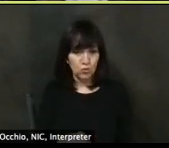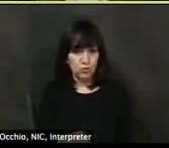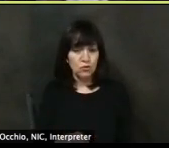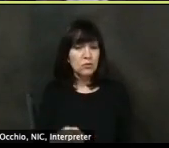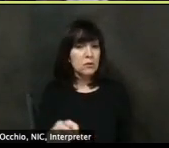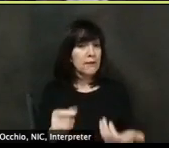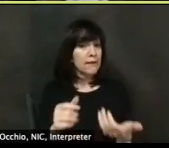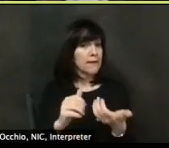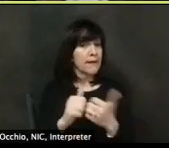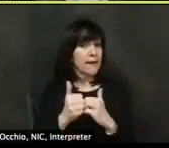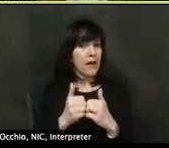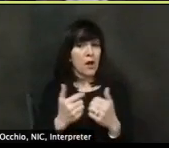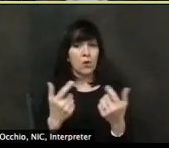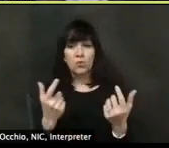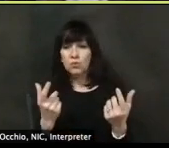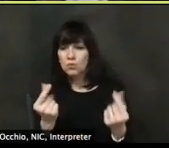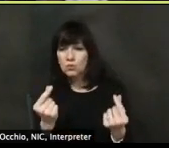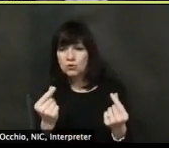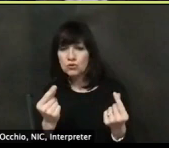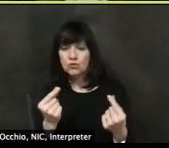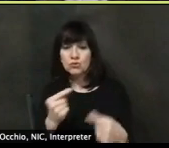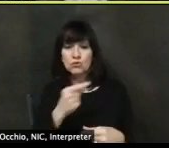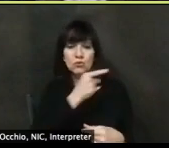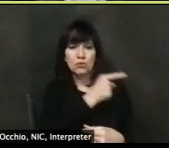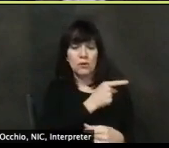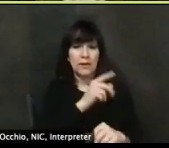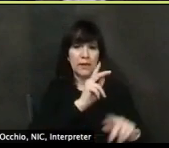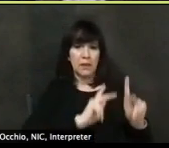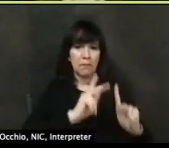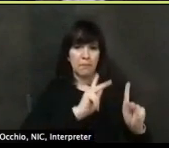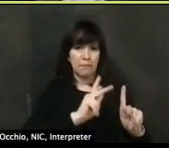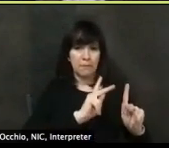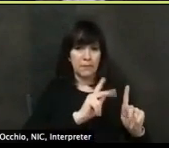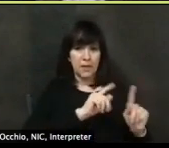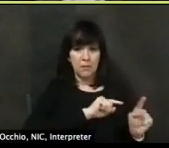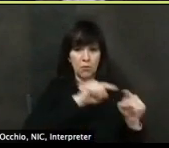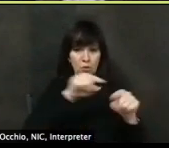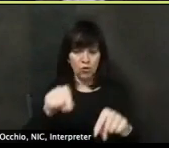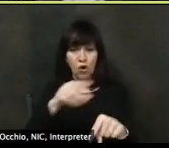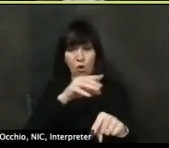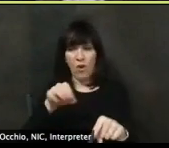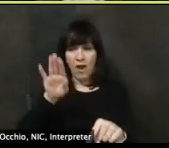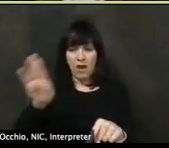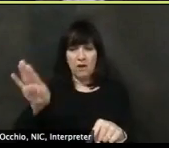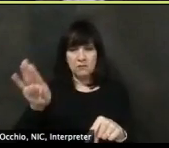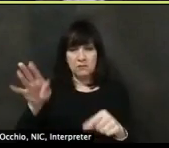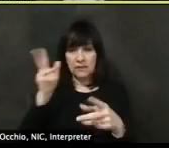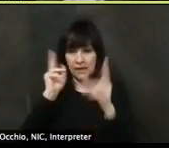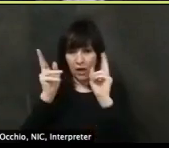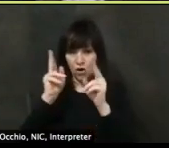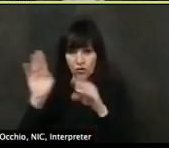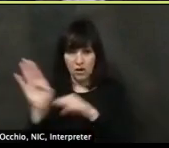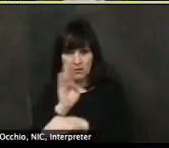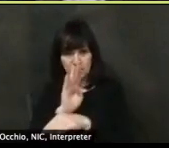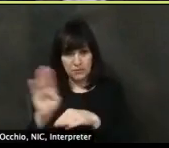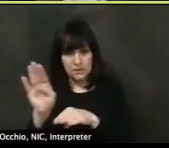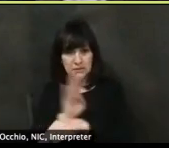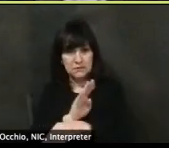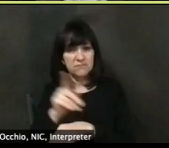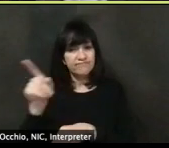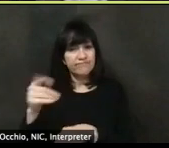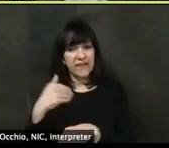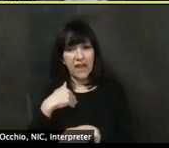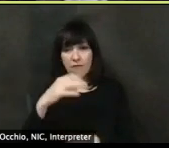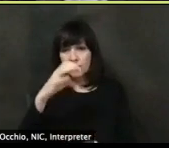advantage of those, both from the service provider standpoint and from the customer standpoint to, to, stay vigilant about preventing, uh, preventing